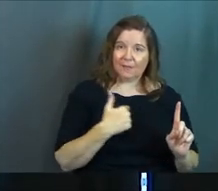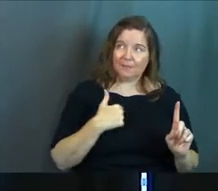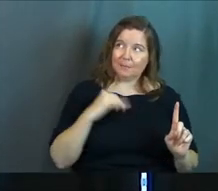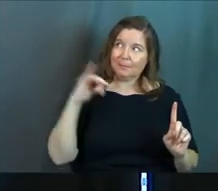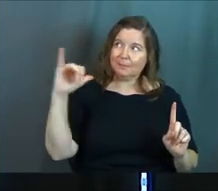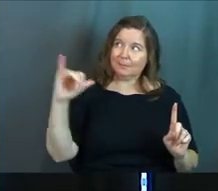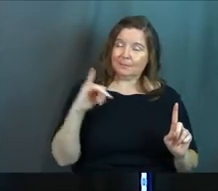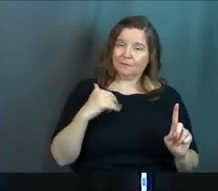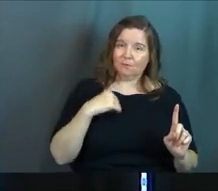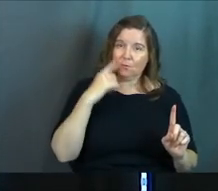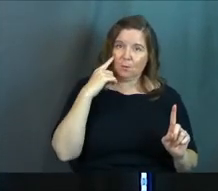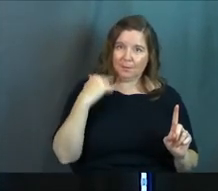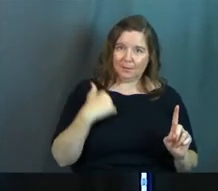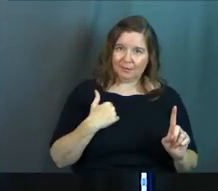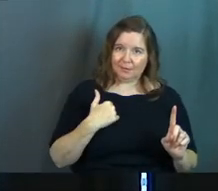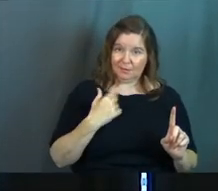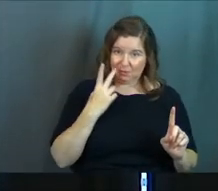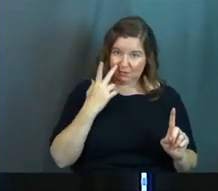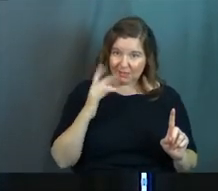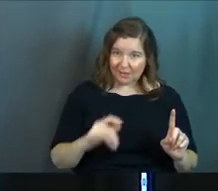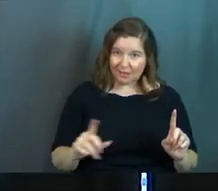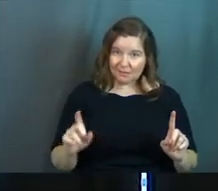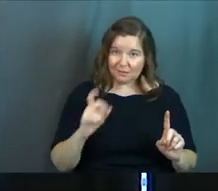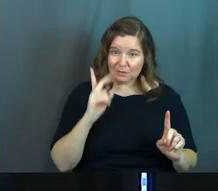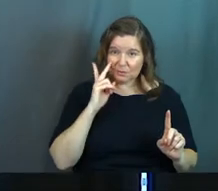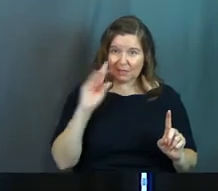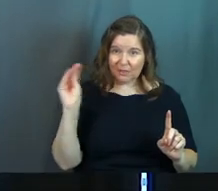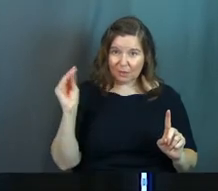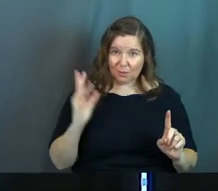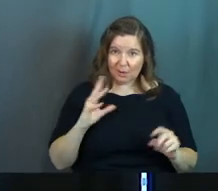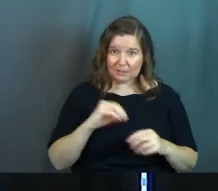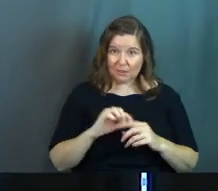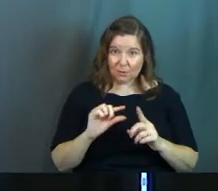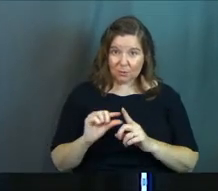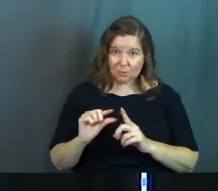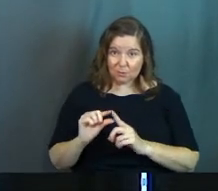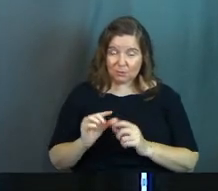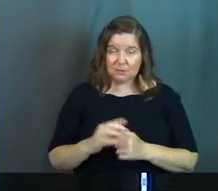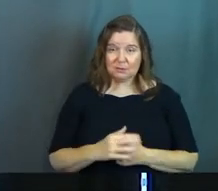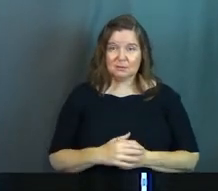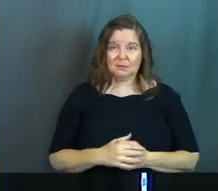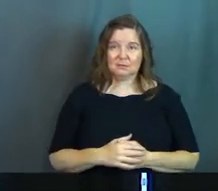I was. Do you see it? Do you see the grace in those words?